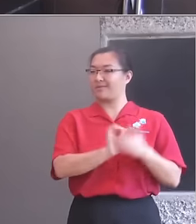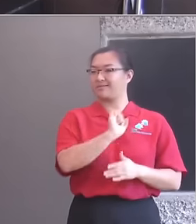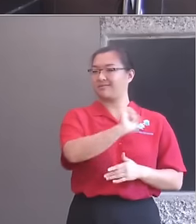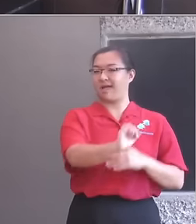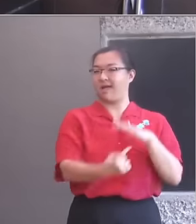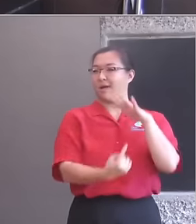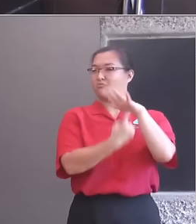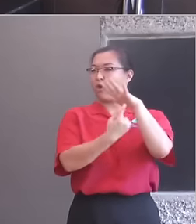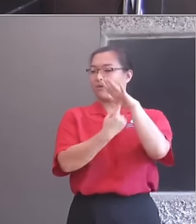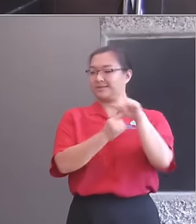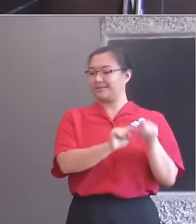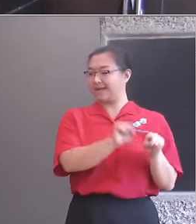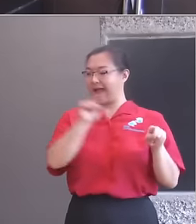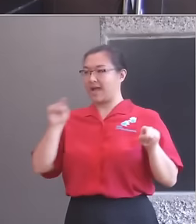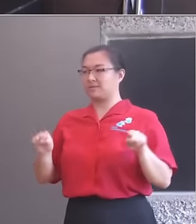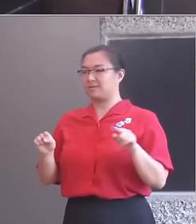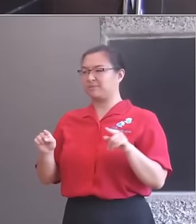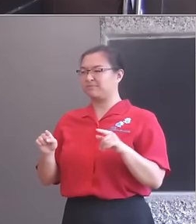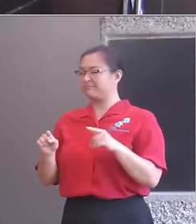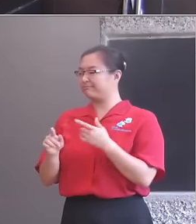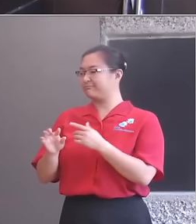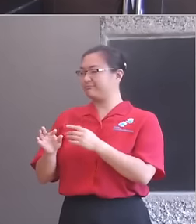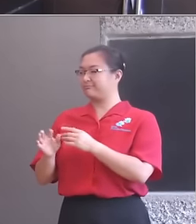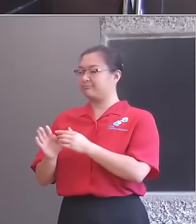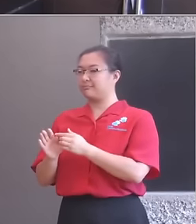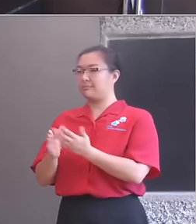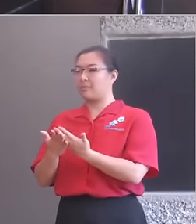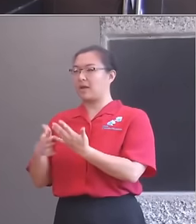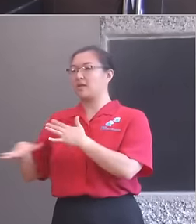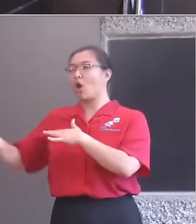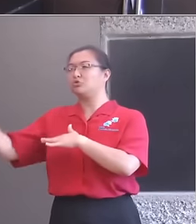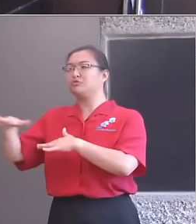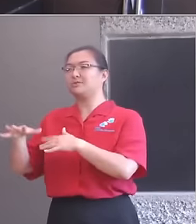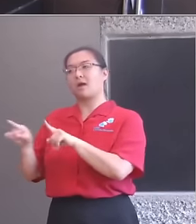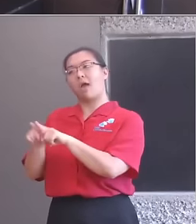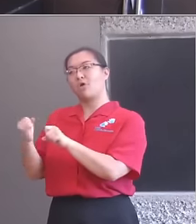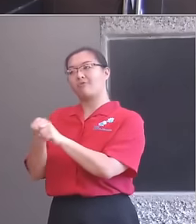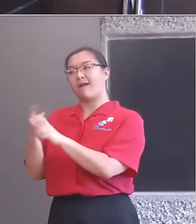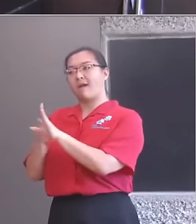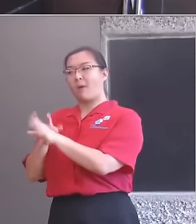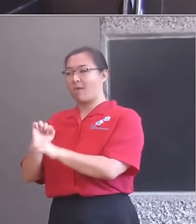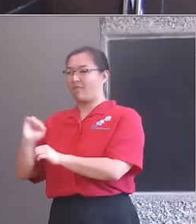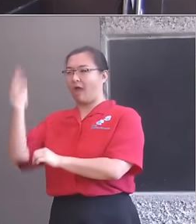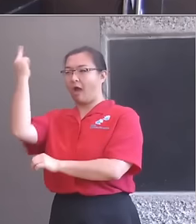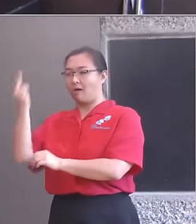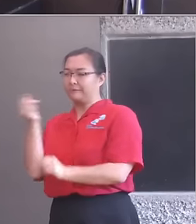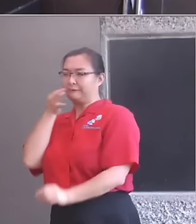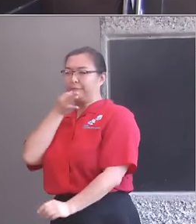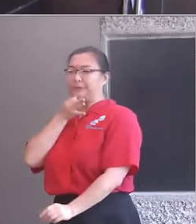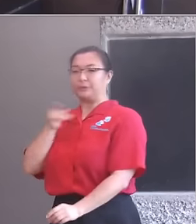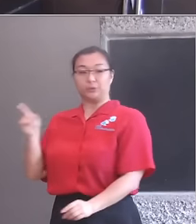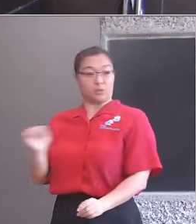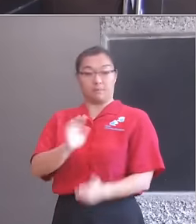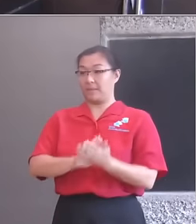rural coastal areas such as Great Yarmouth, where young people's cultural participation has tended to be low. Or in Barking and